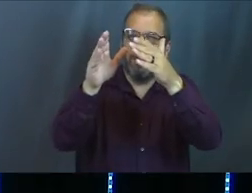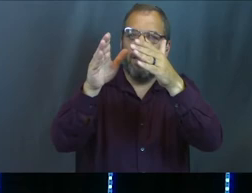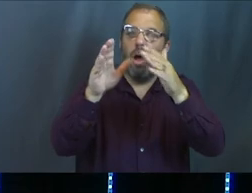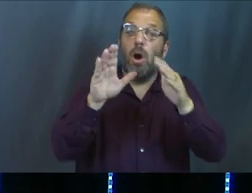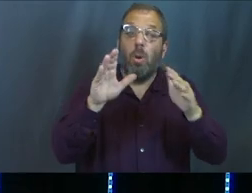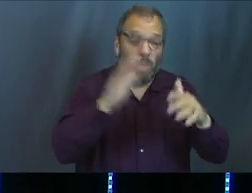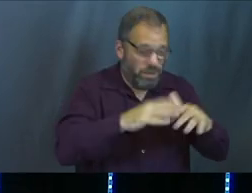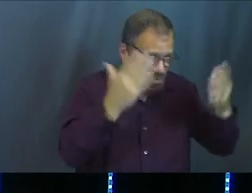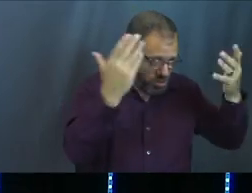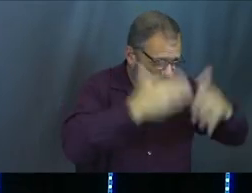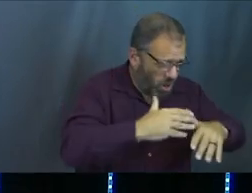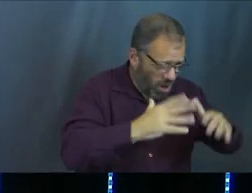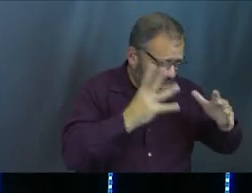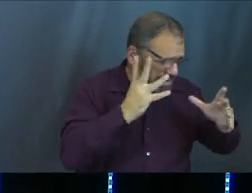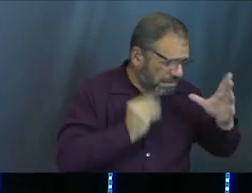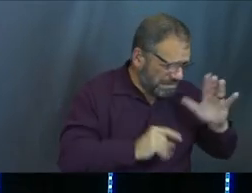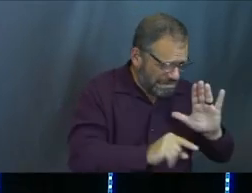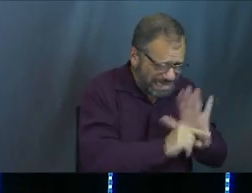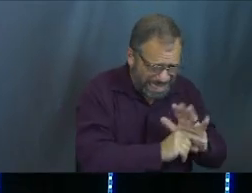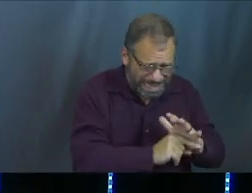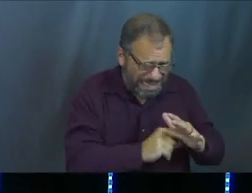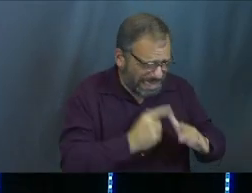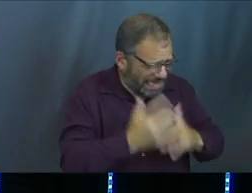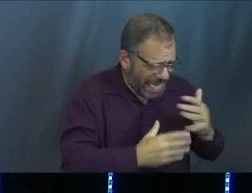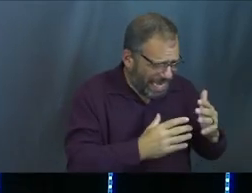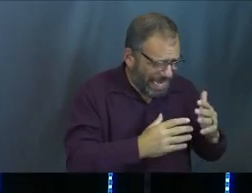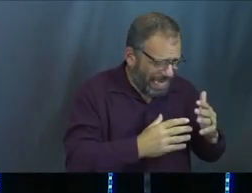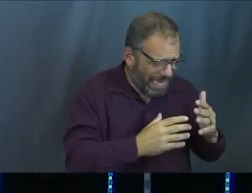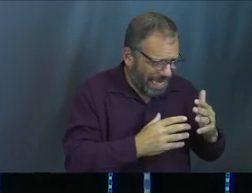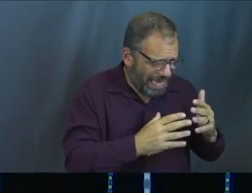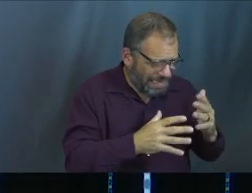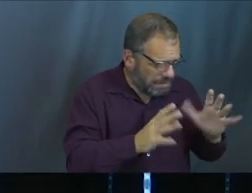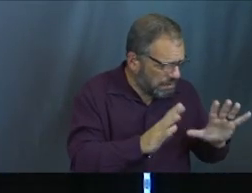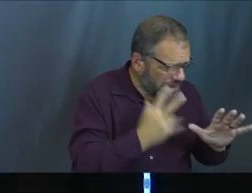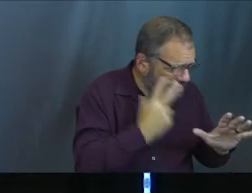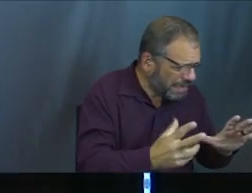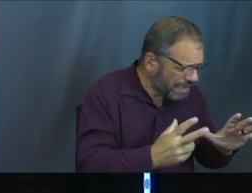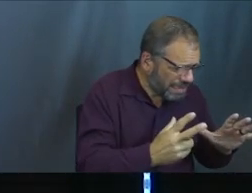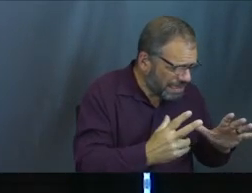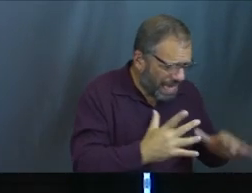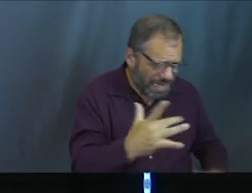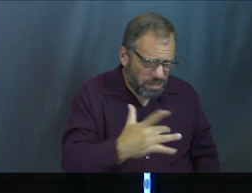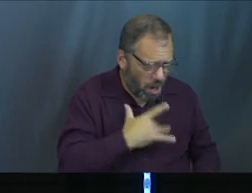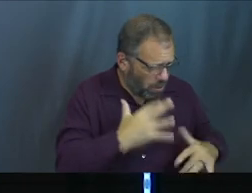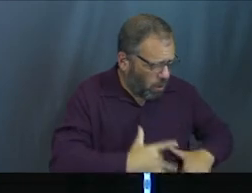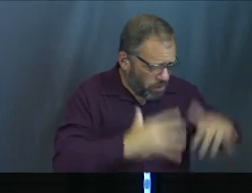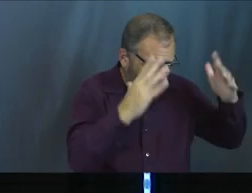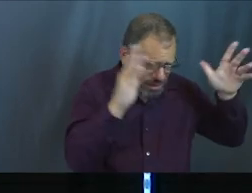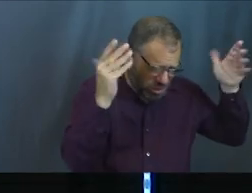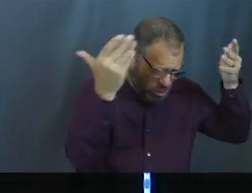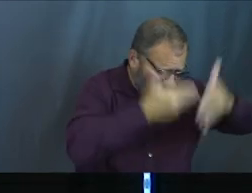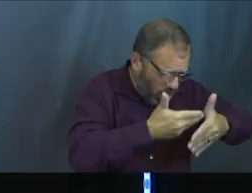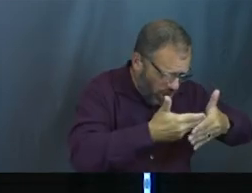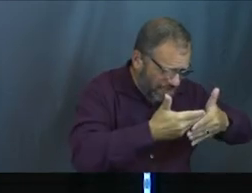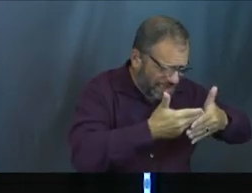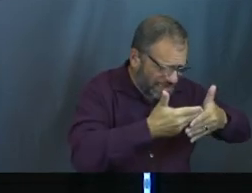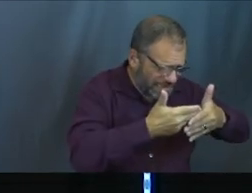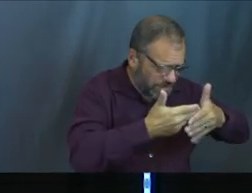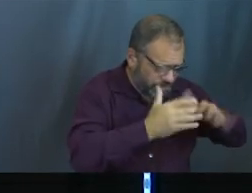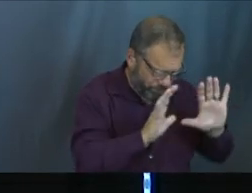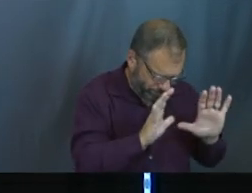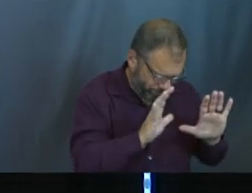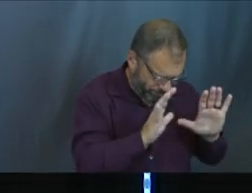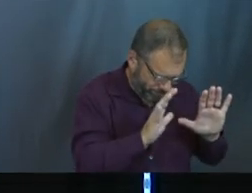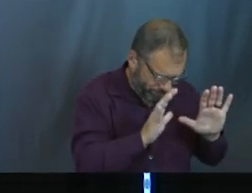that when we're in a dark place and brokenness, sometimes it's all we see. And that's what floods our hearts. So instead they go,